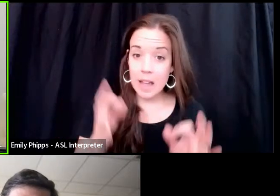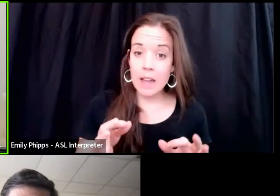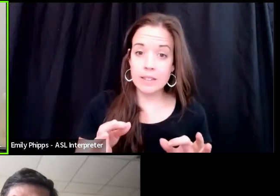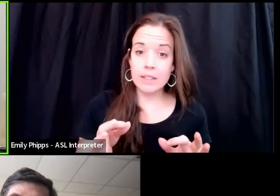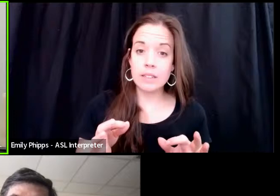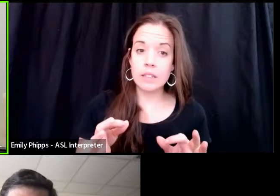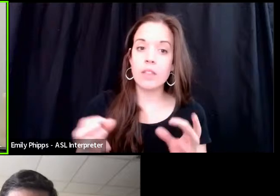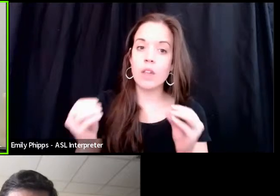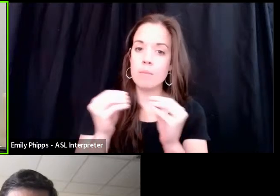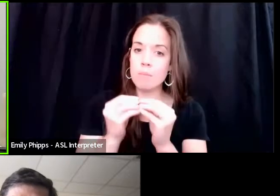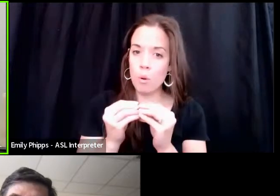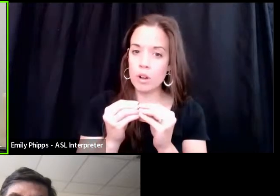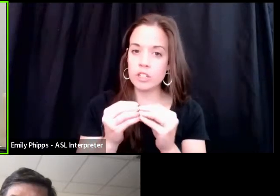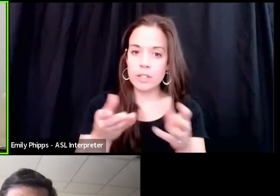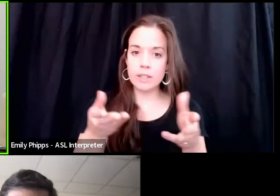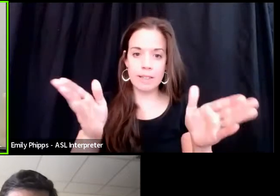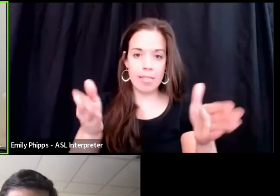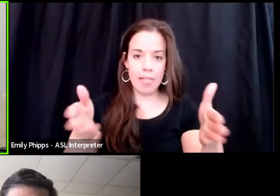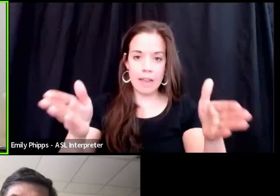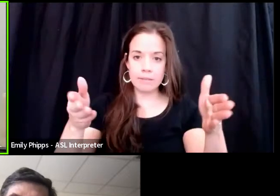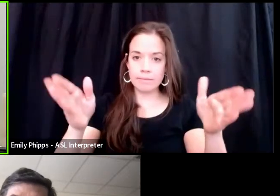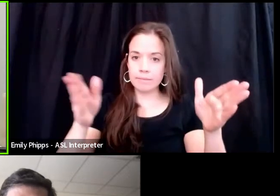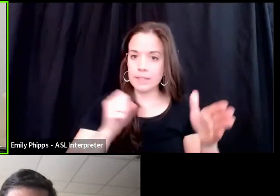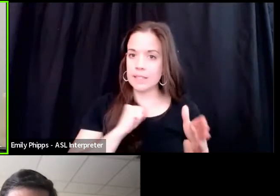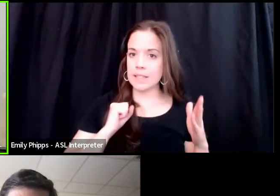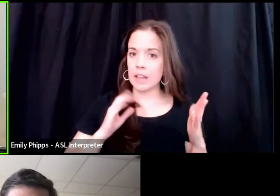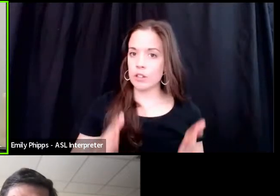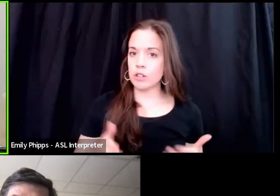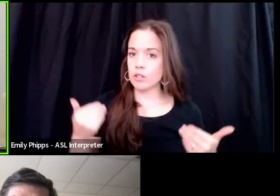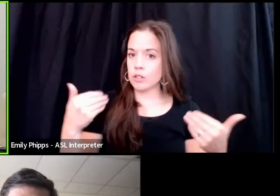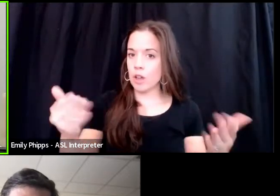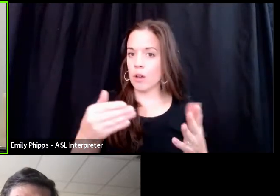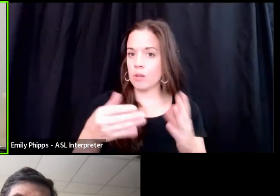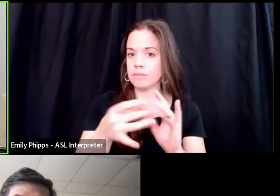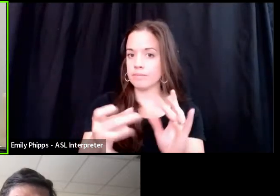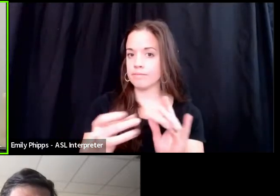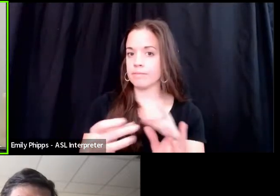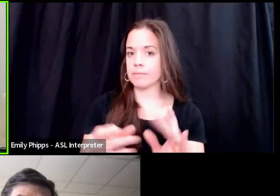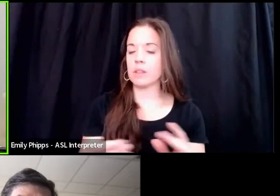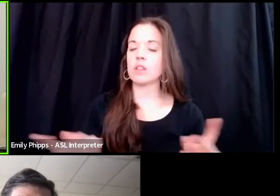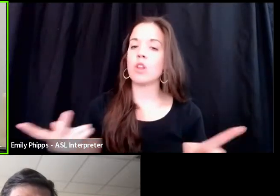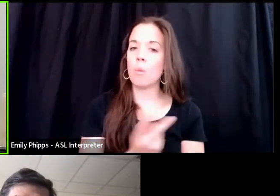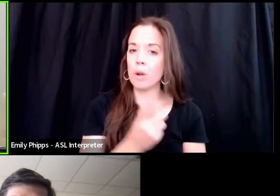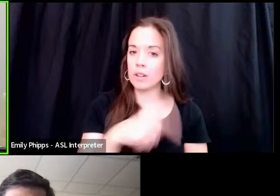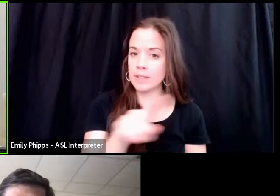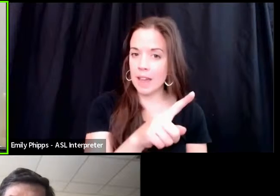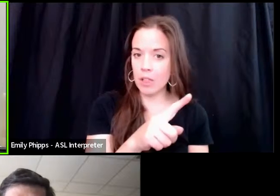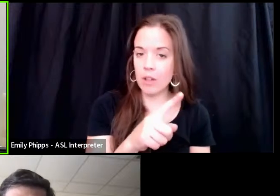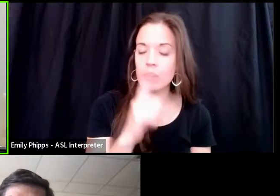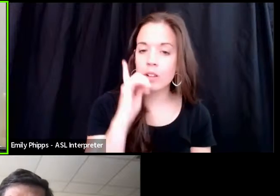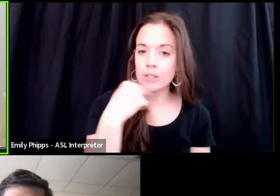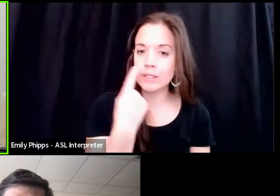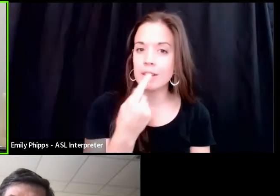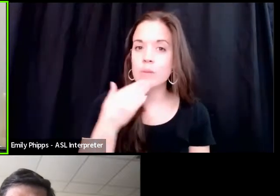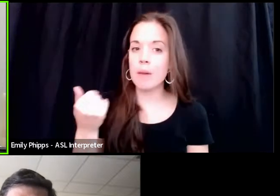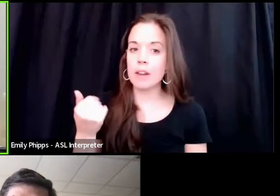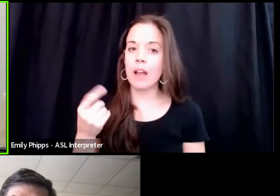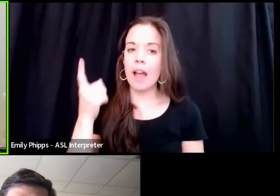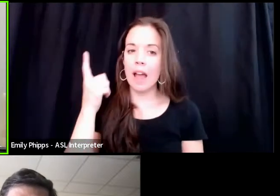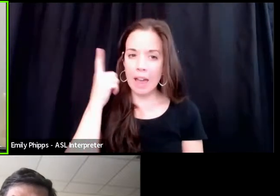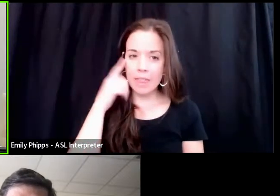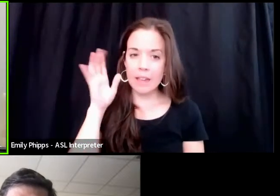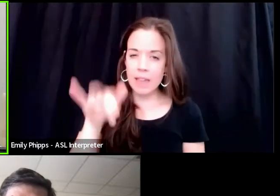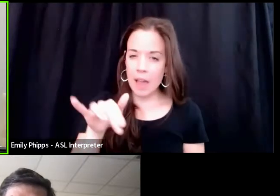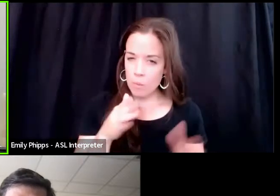she just let these senators go, the worse they looked and the better she looked. So, was a very strategic